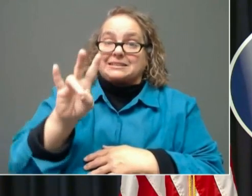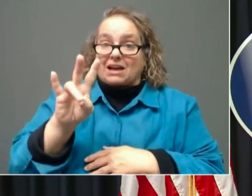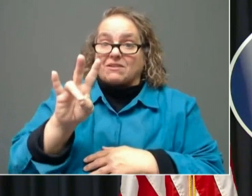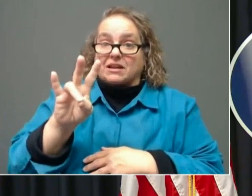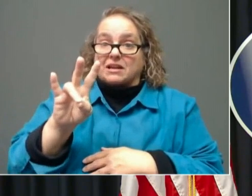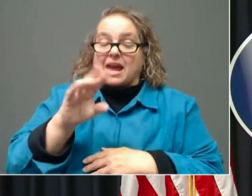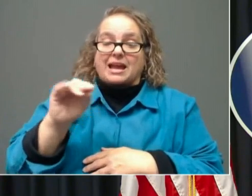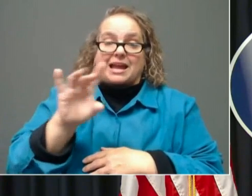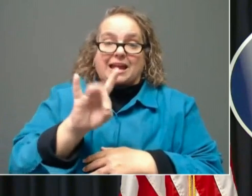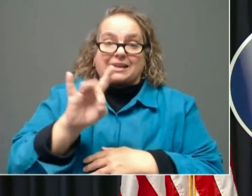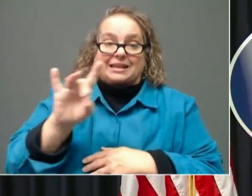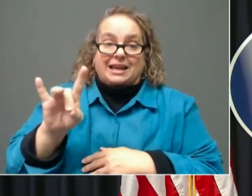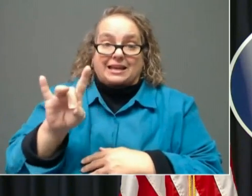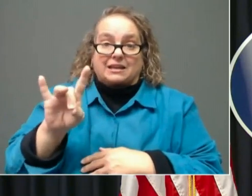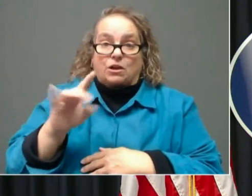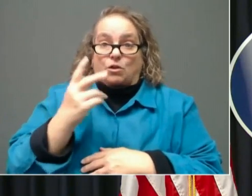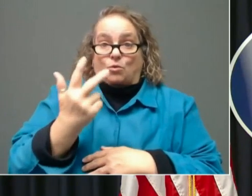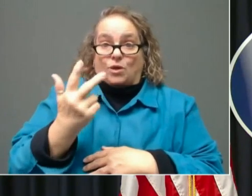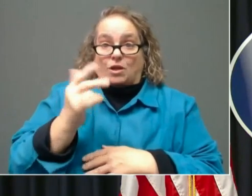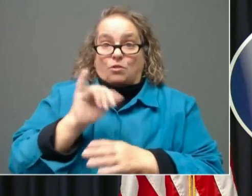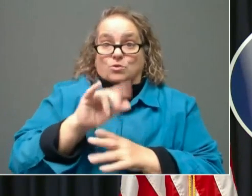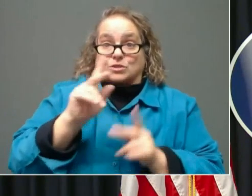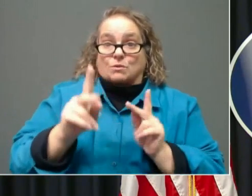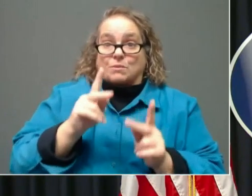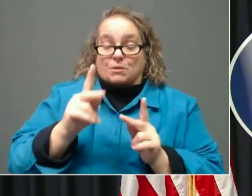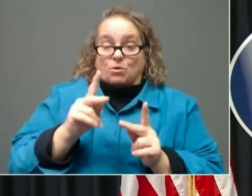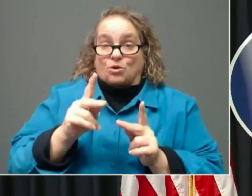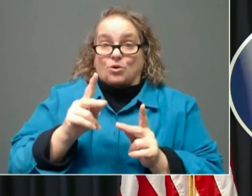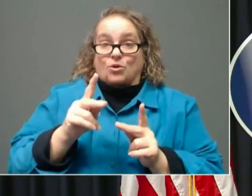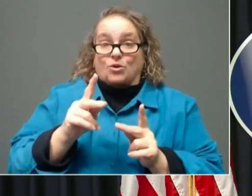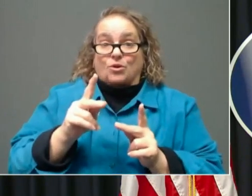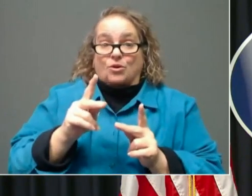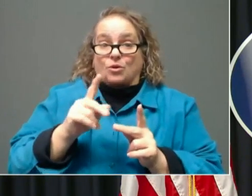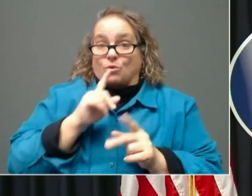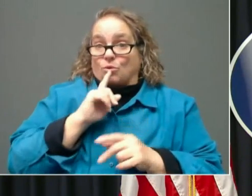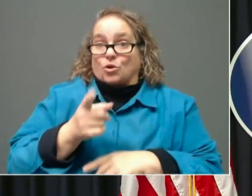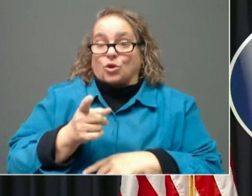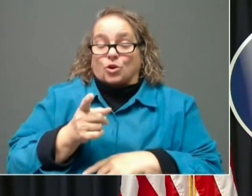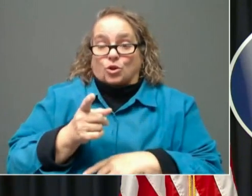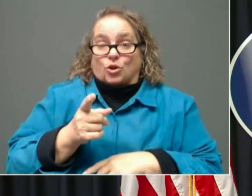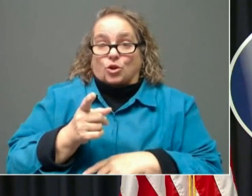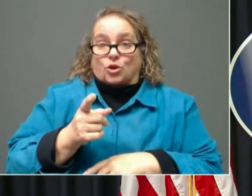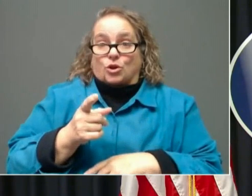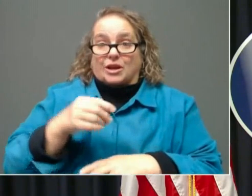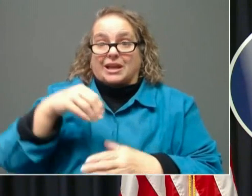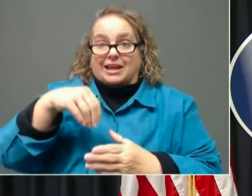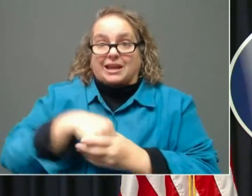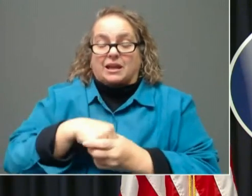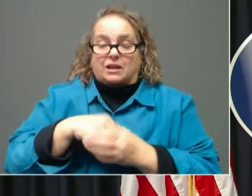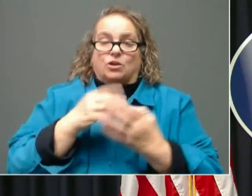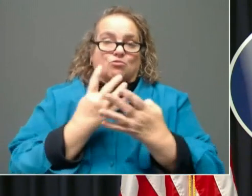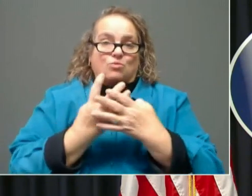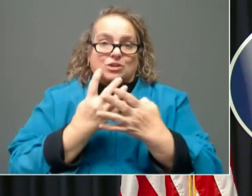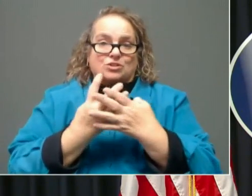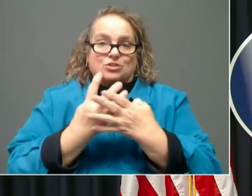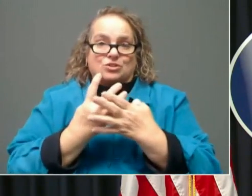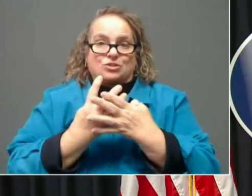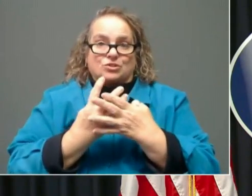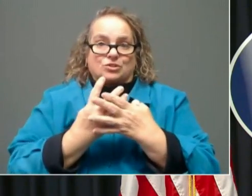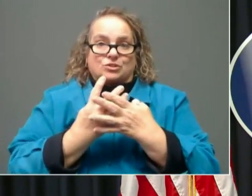88. Three of those individuals were in corrections institutions, and